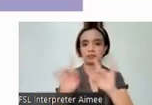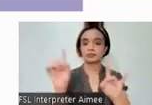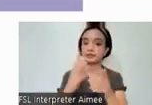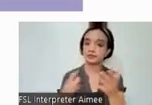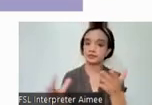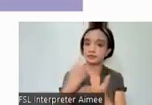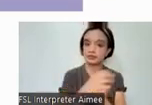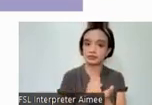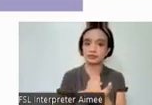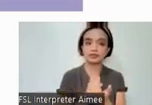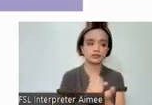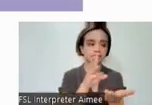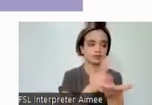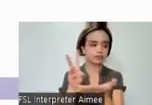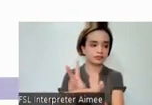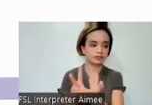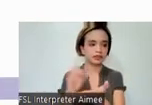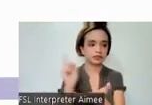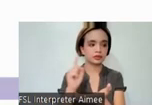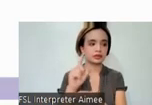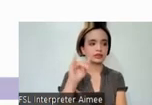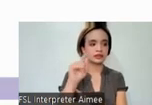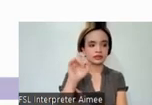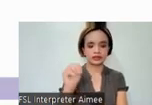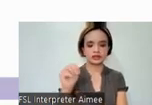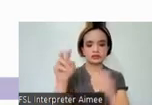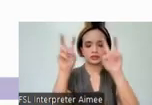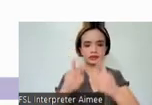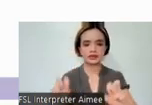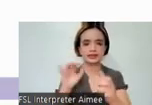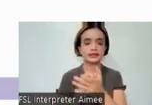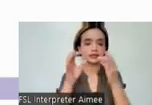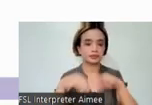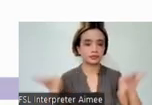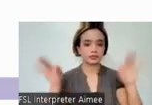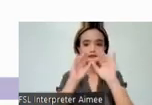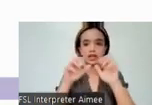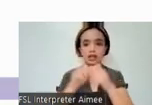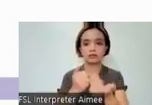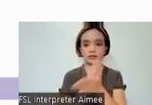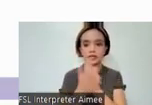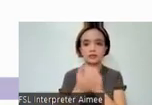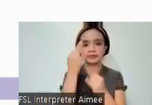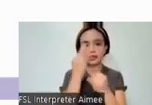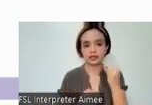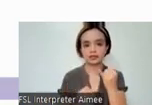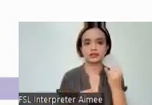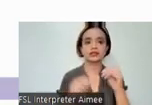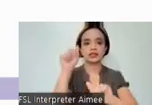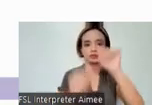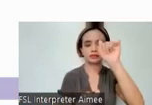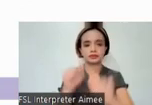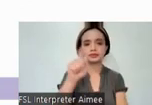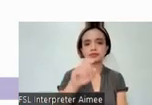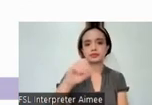field testing was subjected to item analysis, which is an important step in finalizing the assessment tool. Item